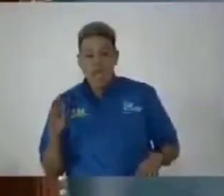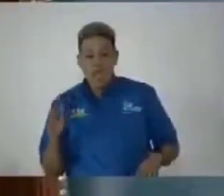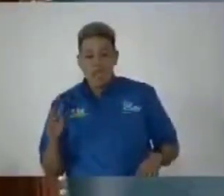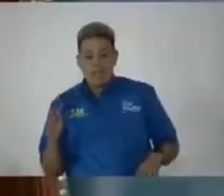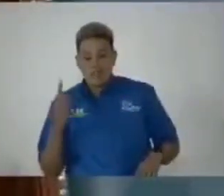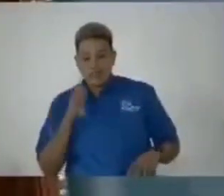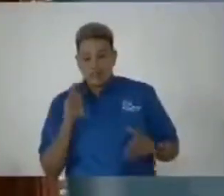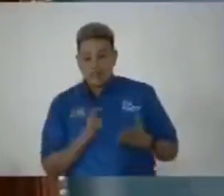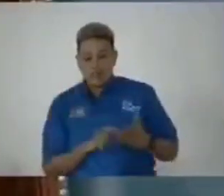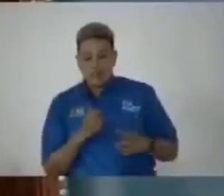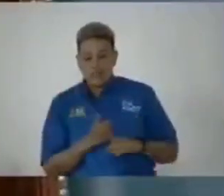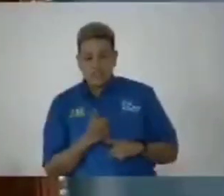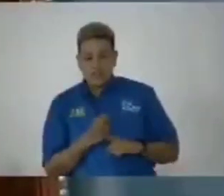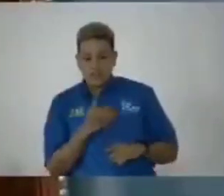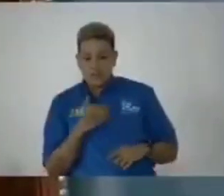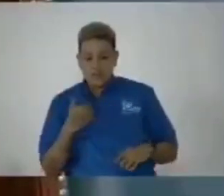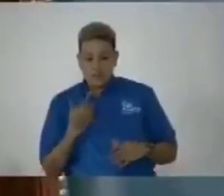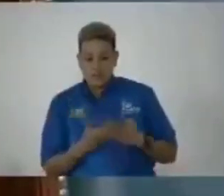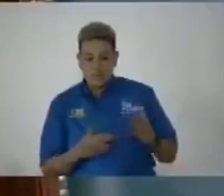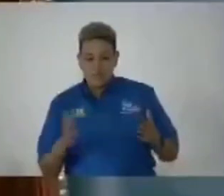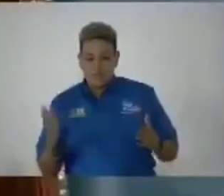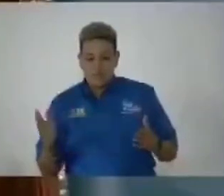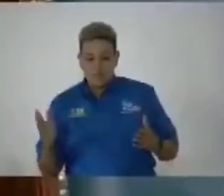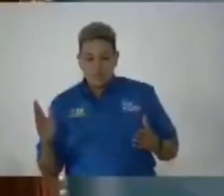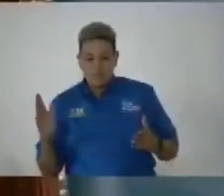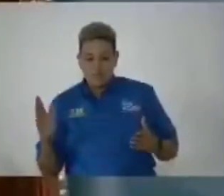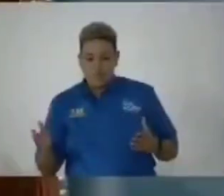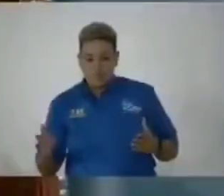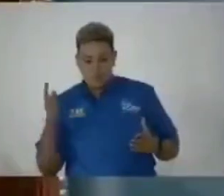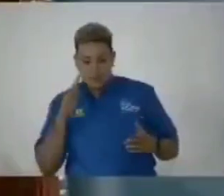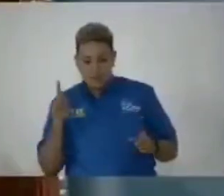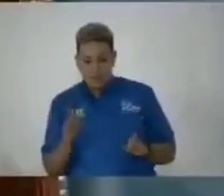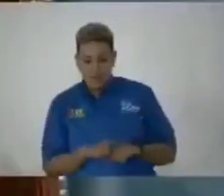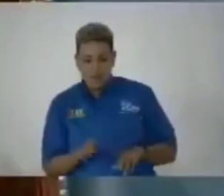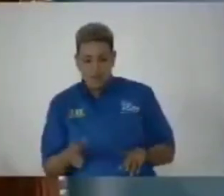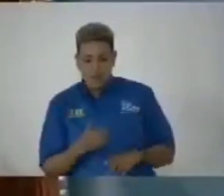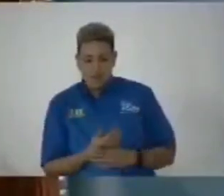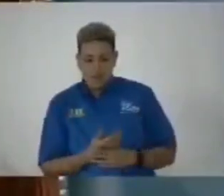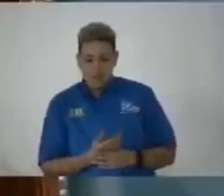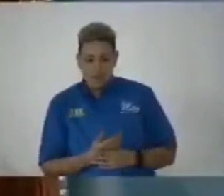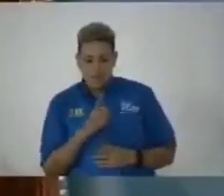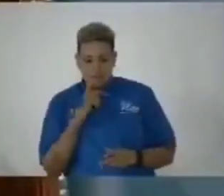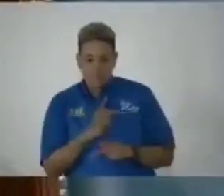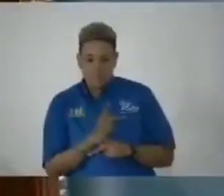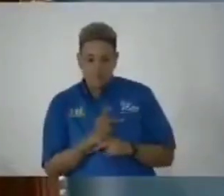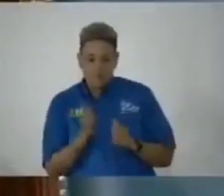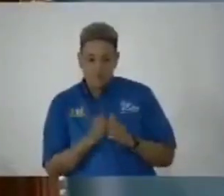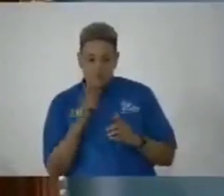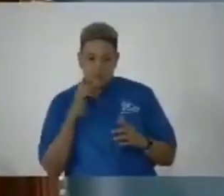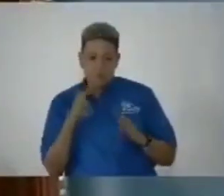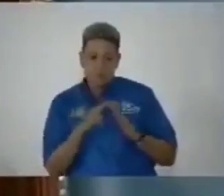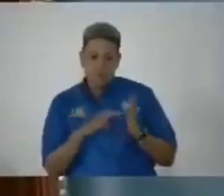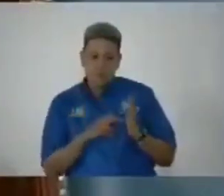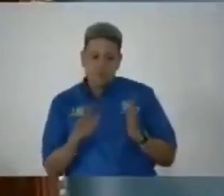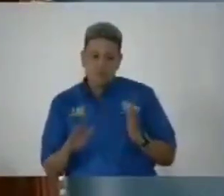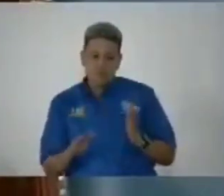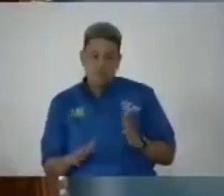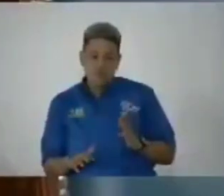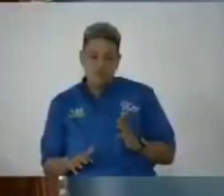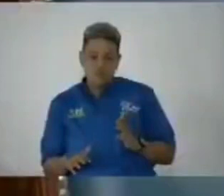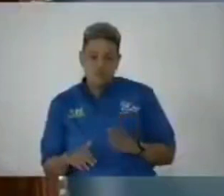that the members on both sides have been in agreement and in keeping with the standing orders because this is our